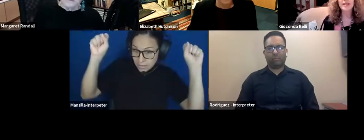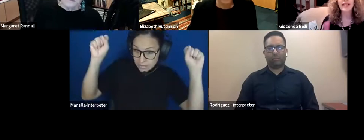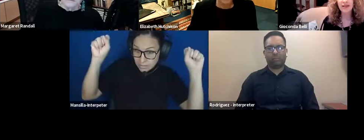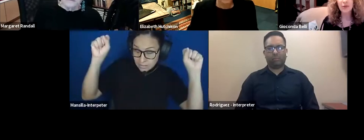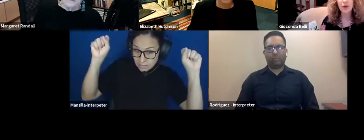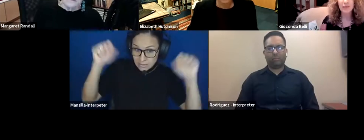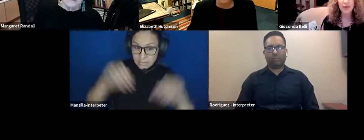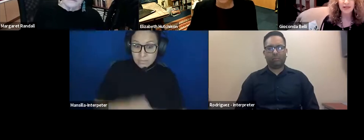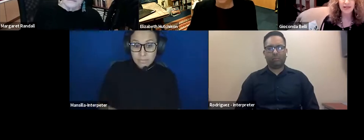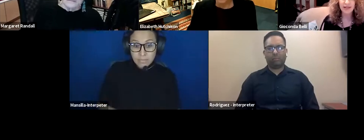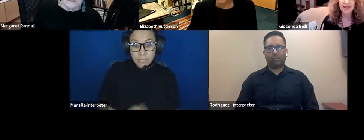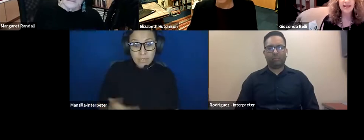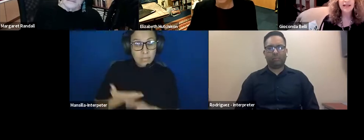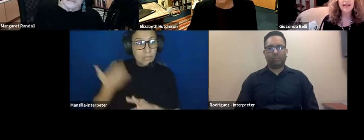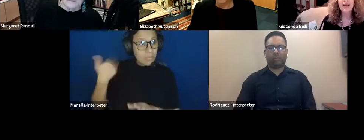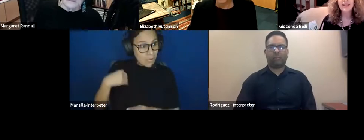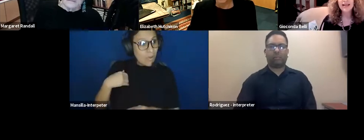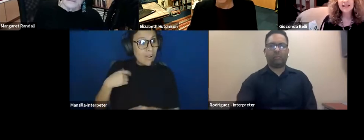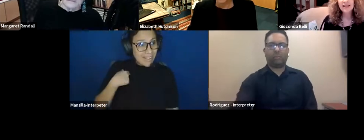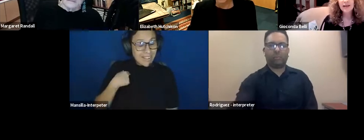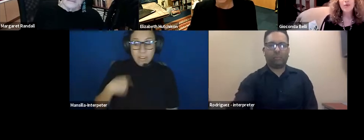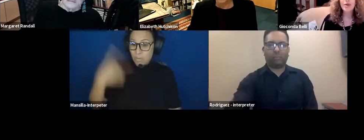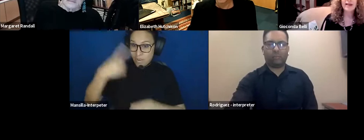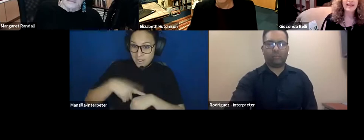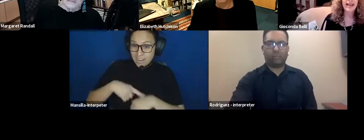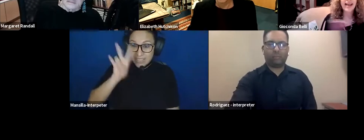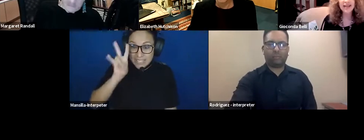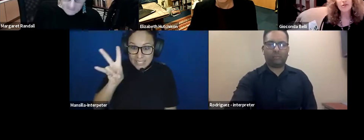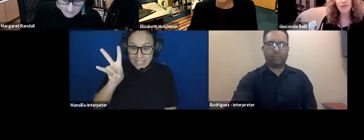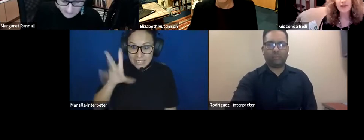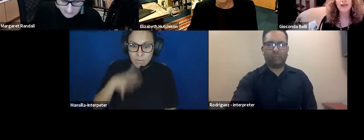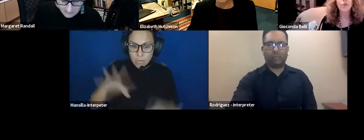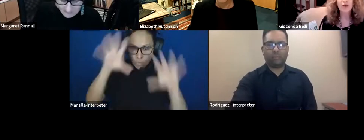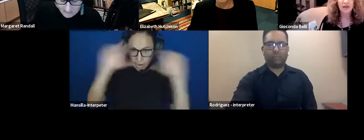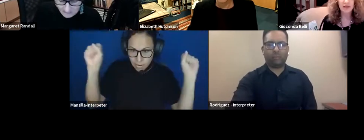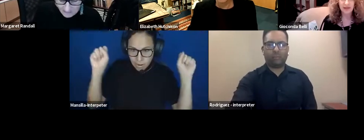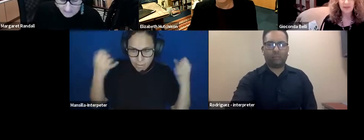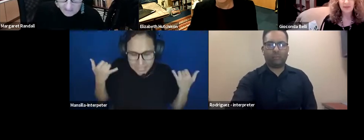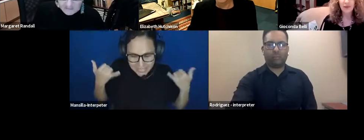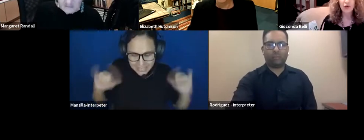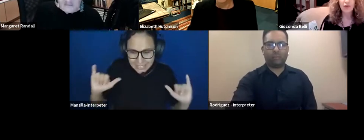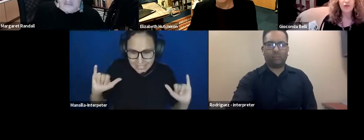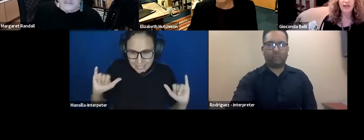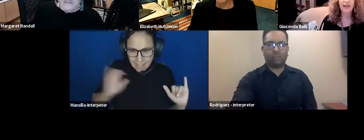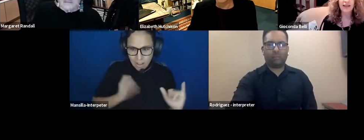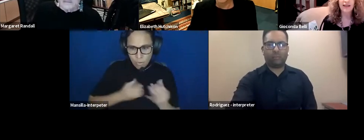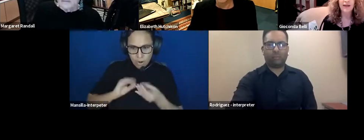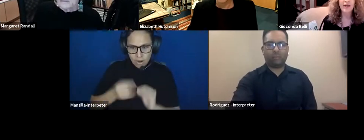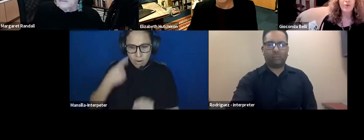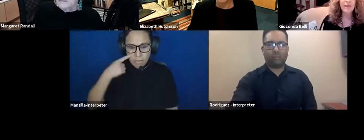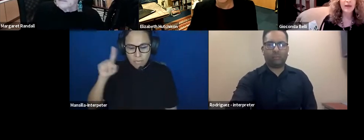when there were seven women presidents. And yet, we have the highest number in the world of